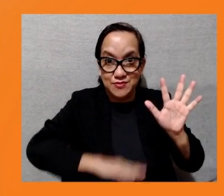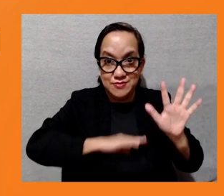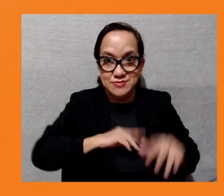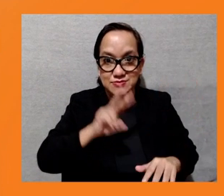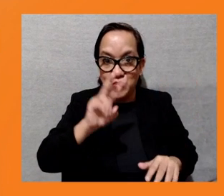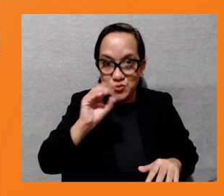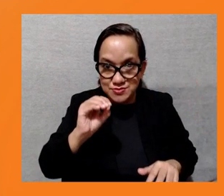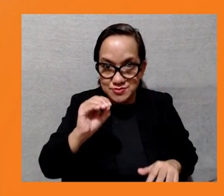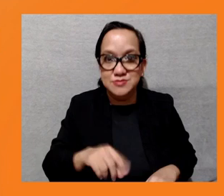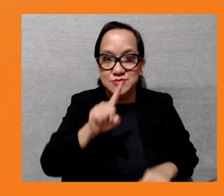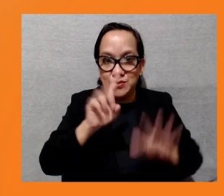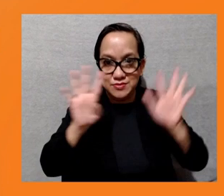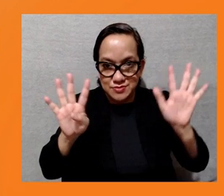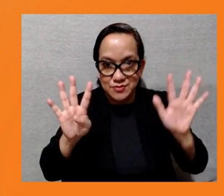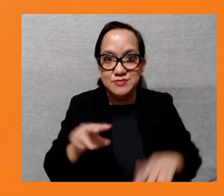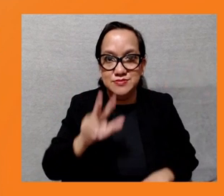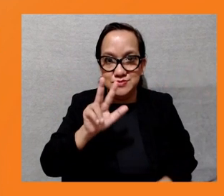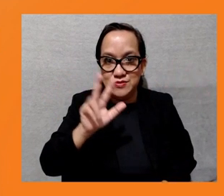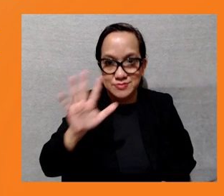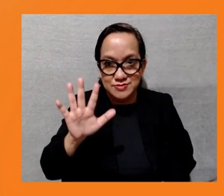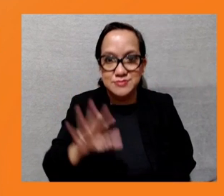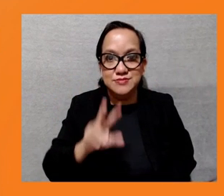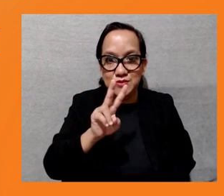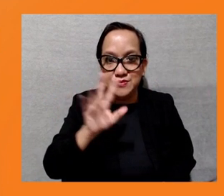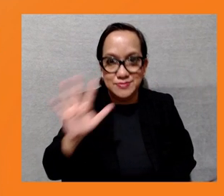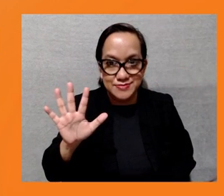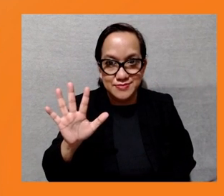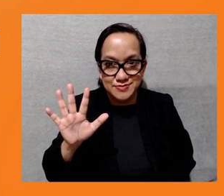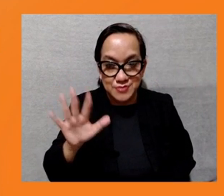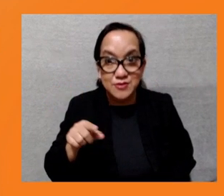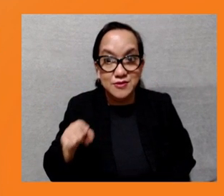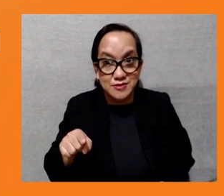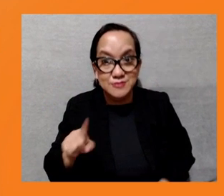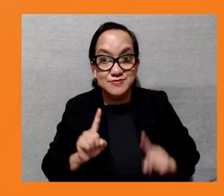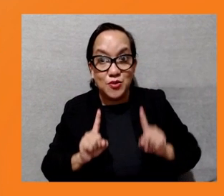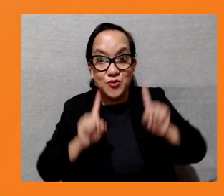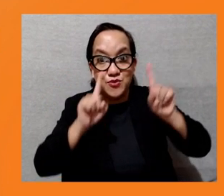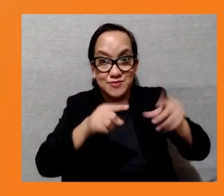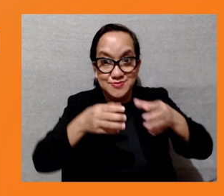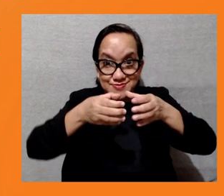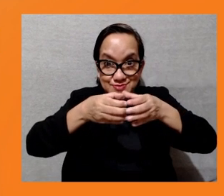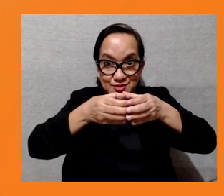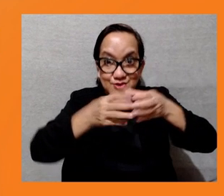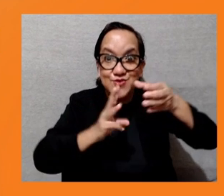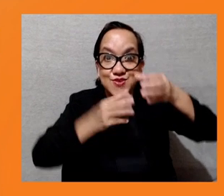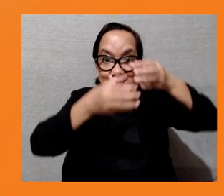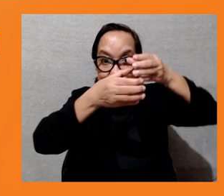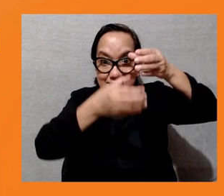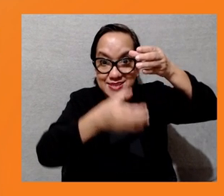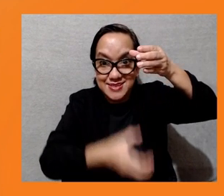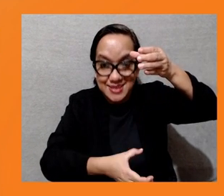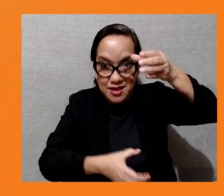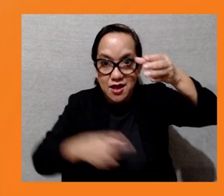22, who were made to go down a poisonous manhole, a sewer, under the Kolkata Environment